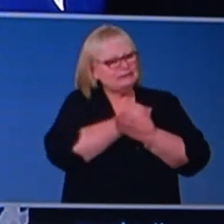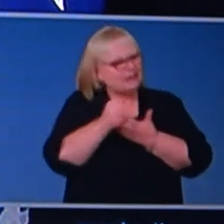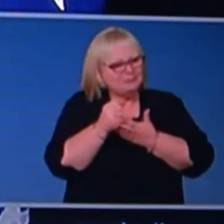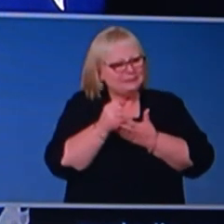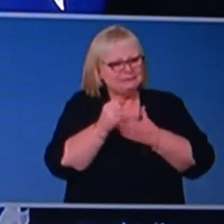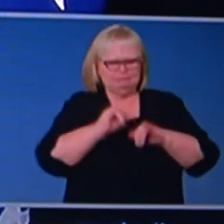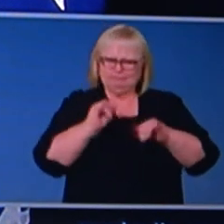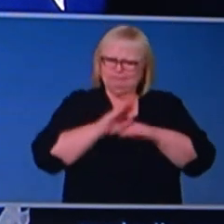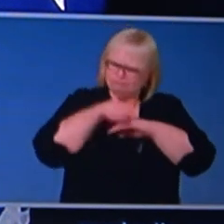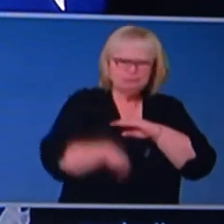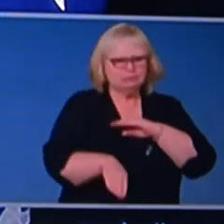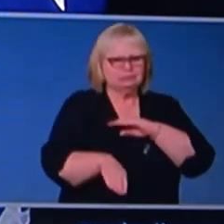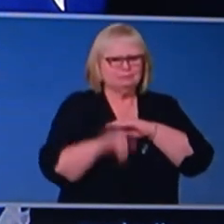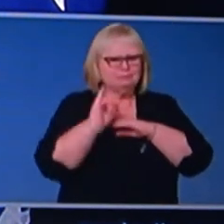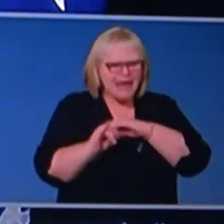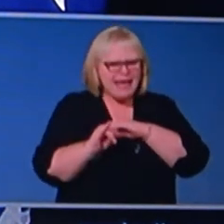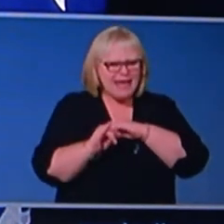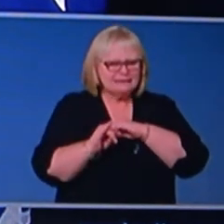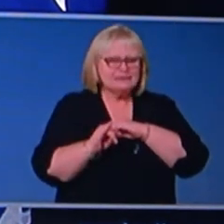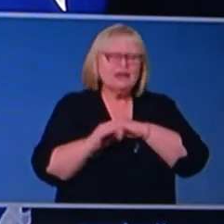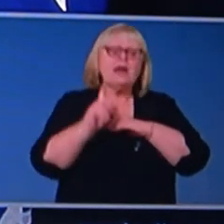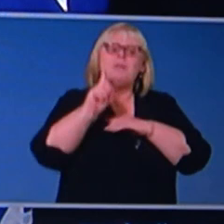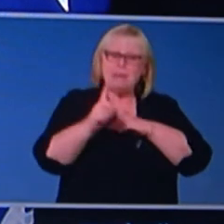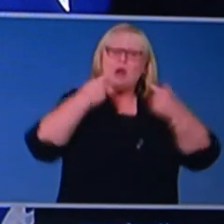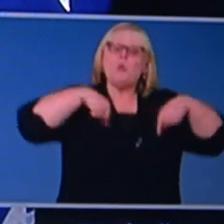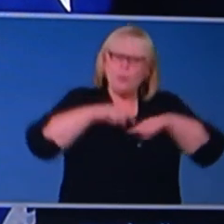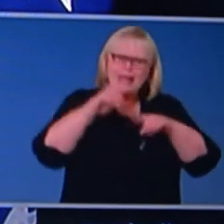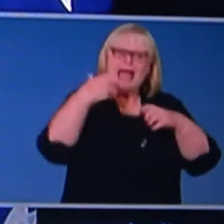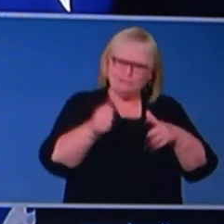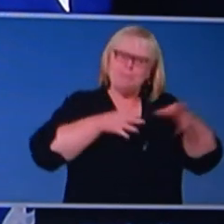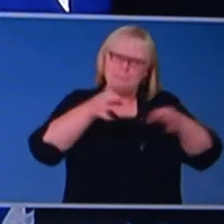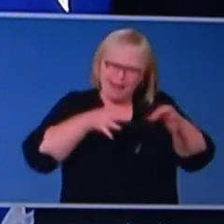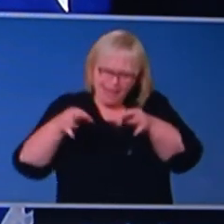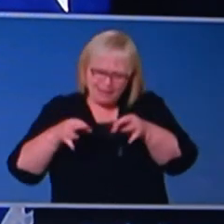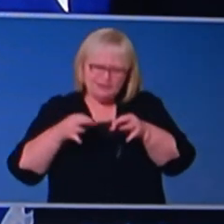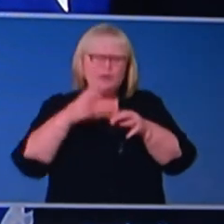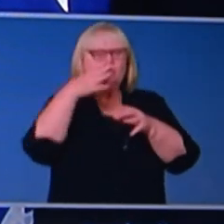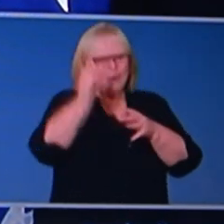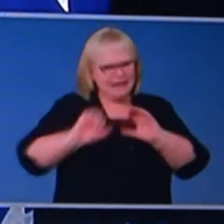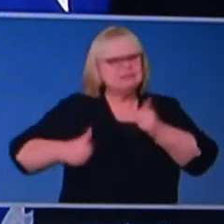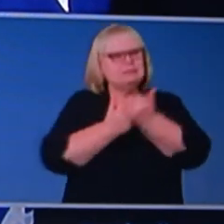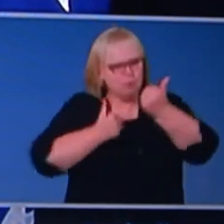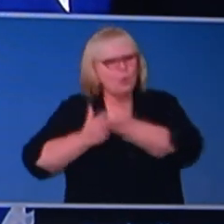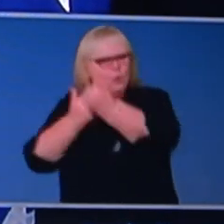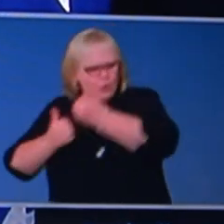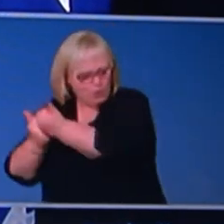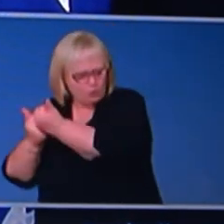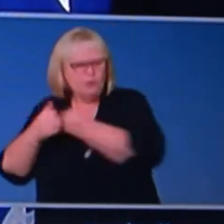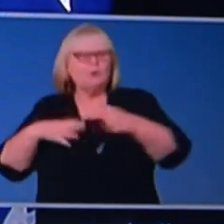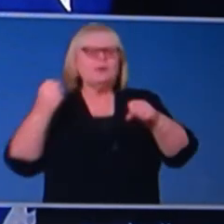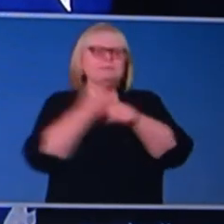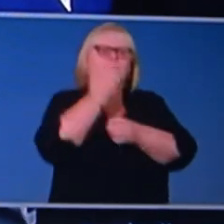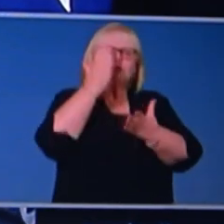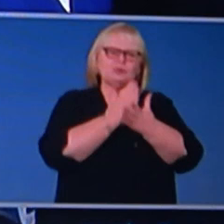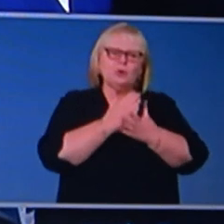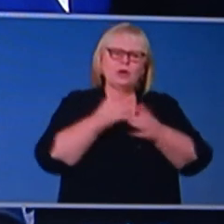Australians can take confidence that there has been a clear plan to get those supports in place early, to ensure that Australia can be